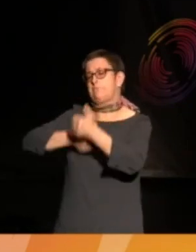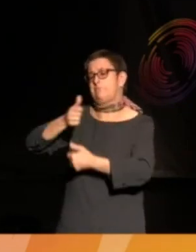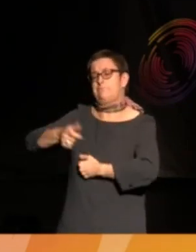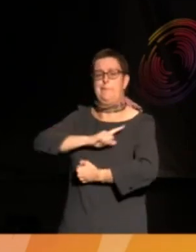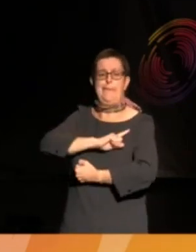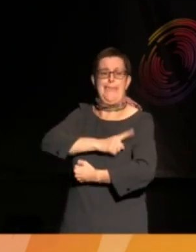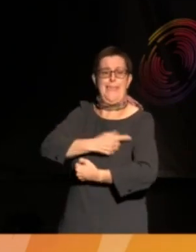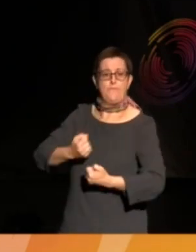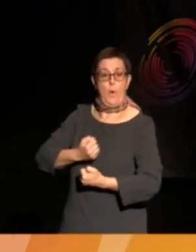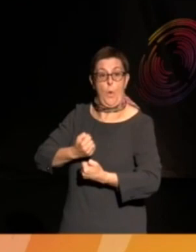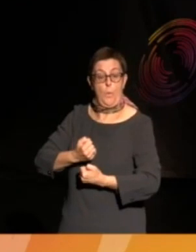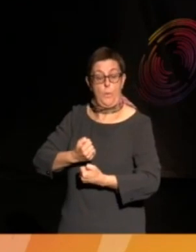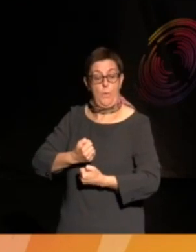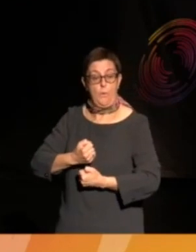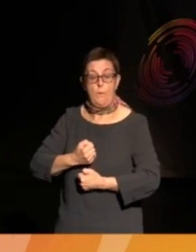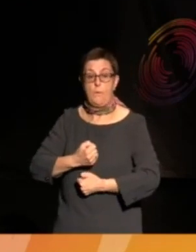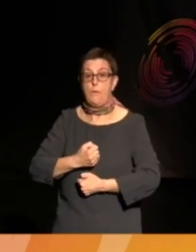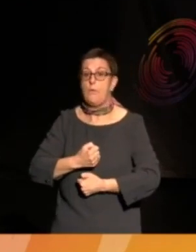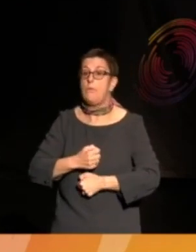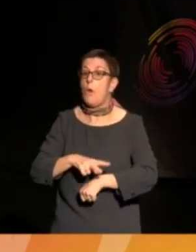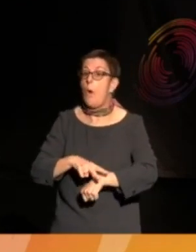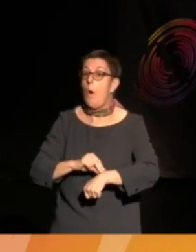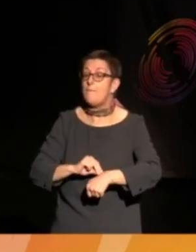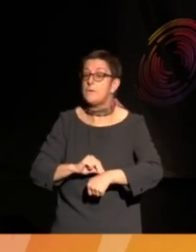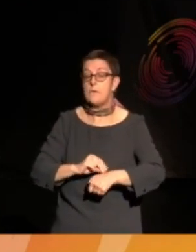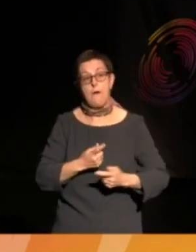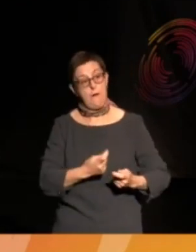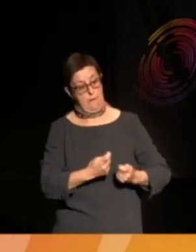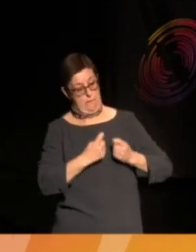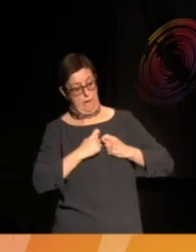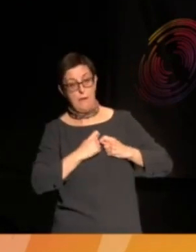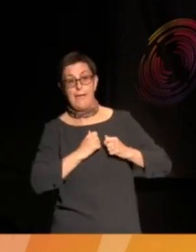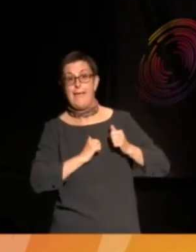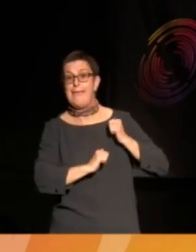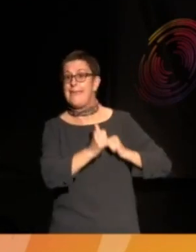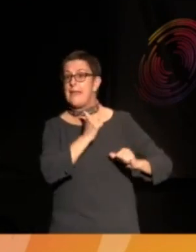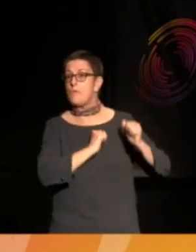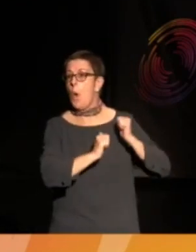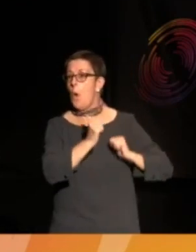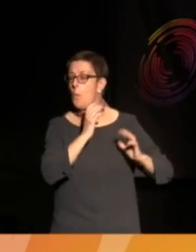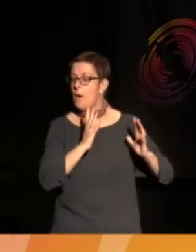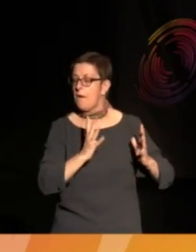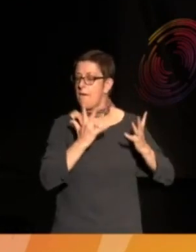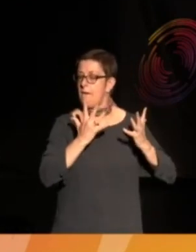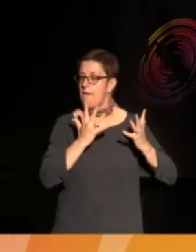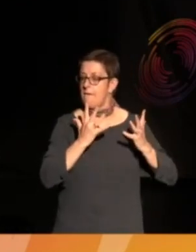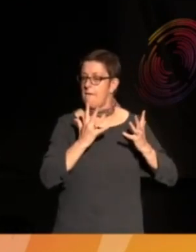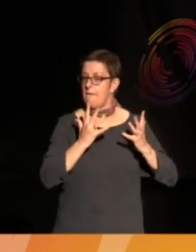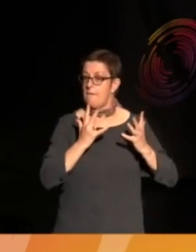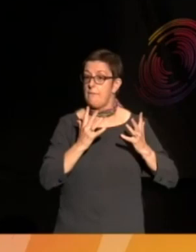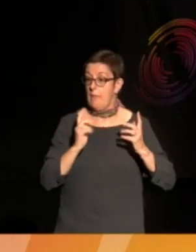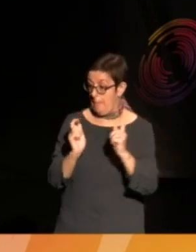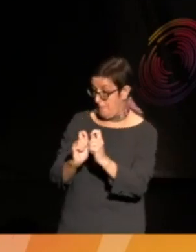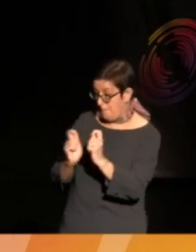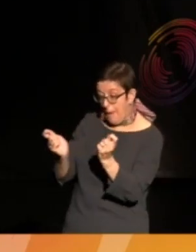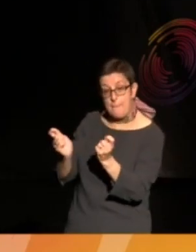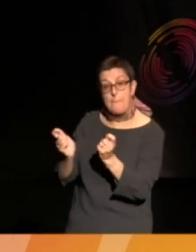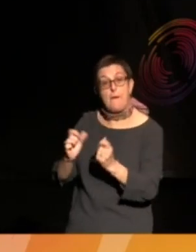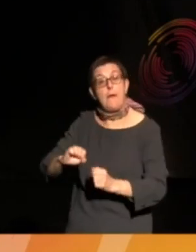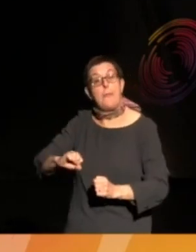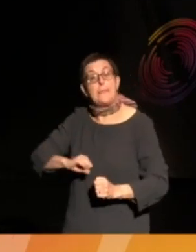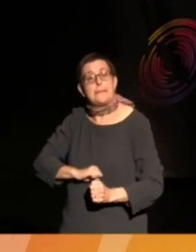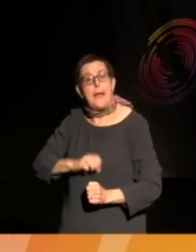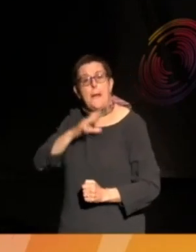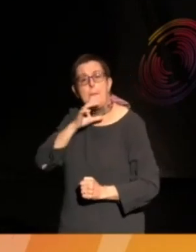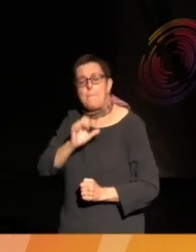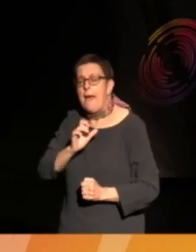The officer is lauded as a hero. In the papers, the stabbed man lives because the